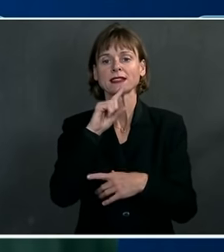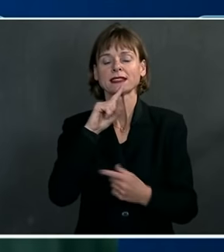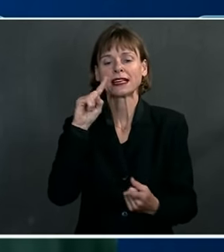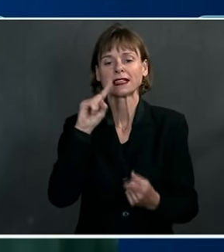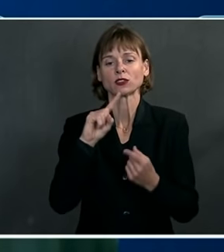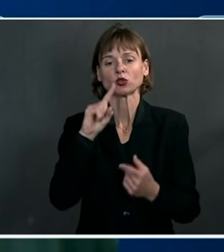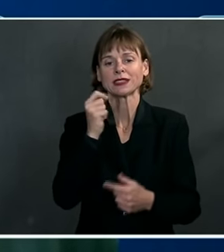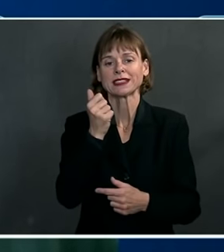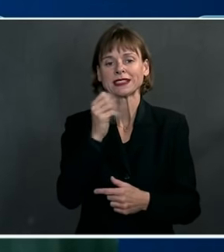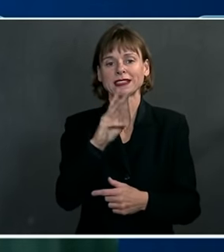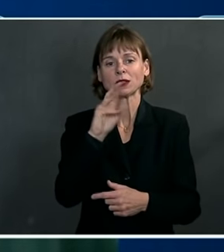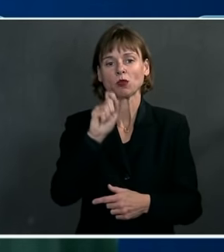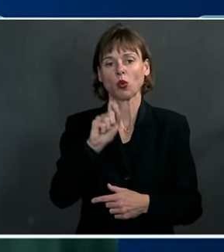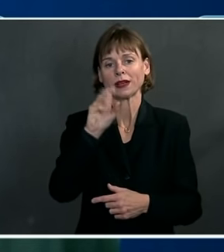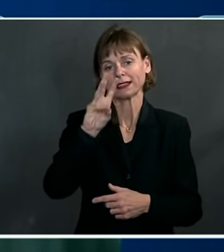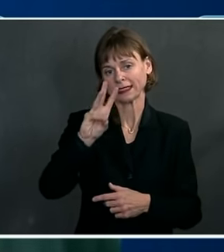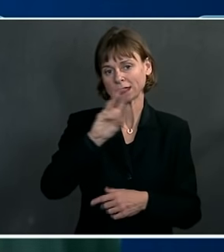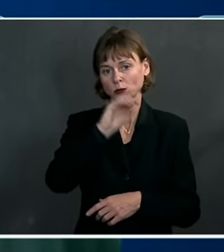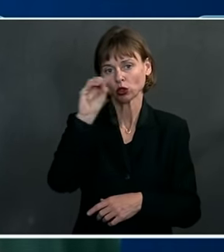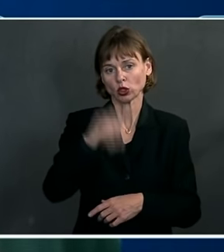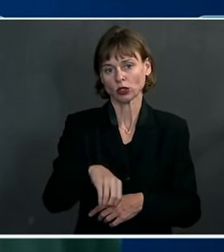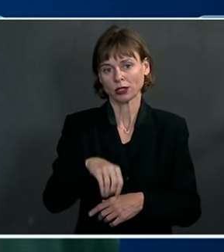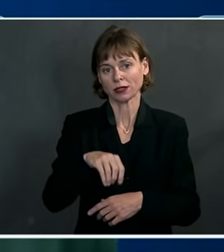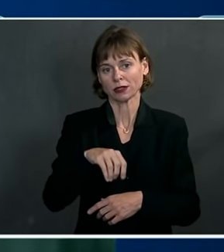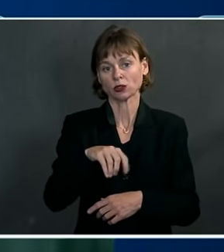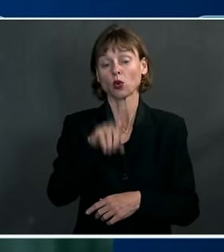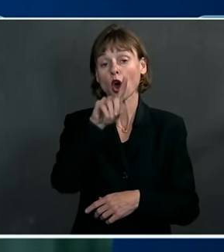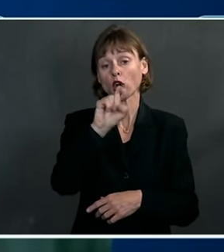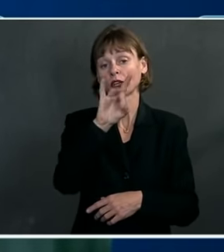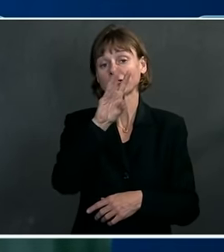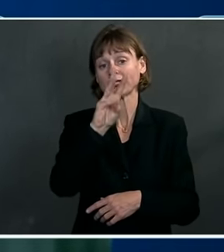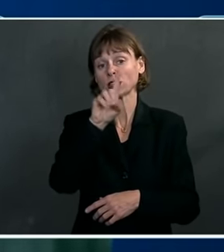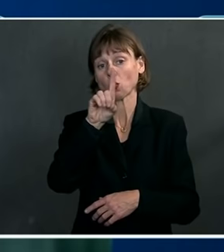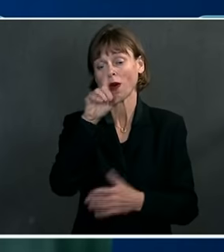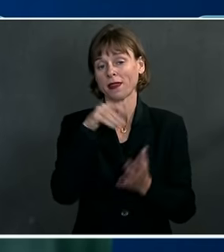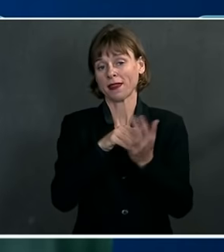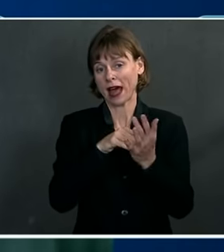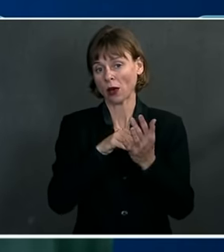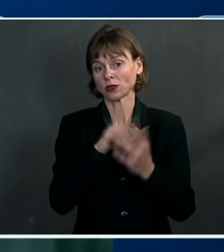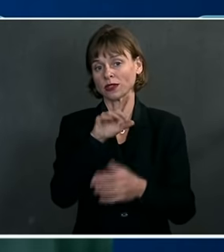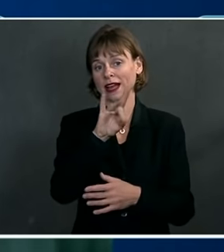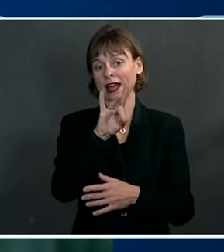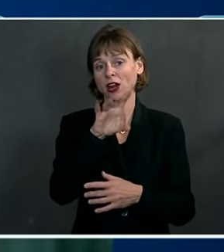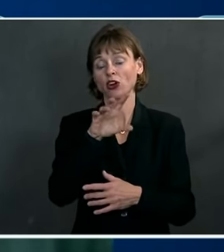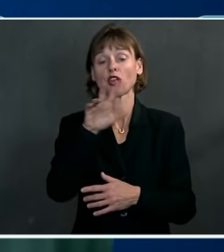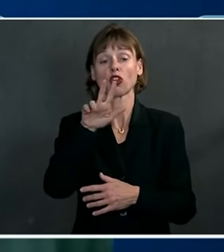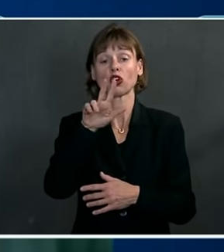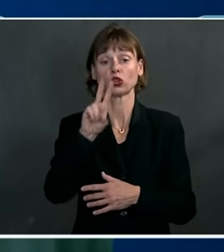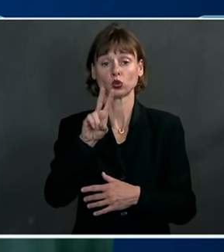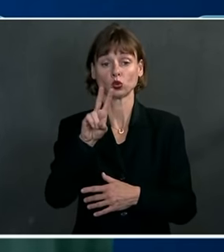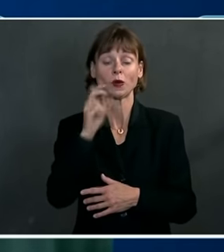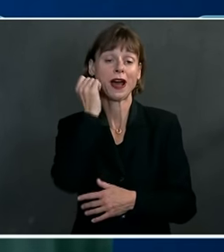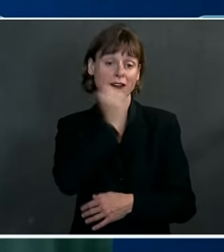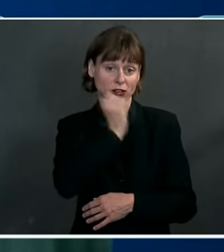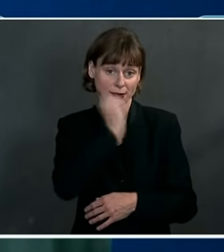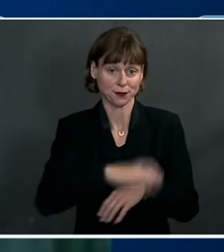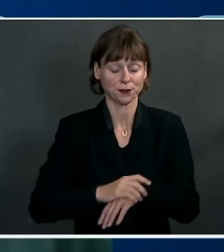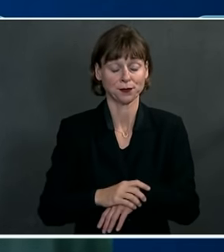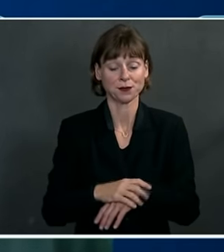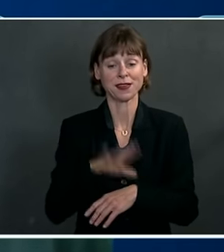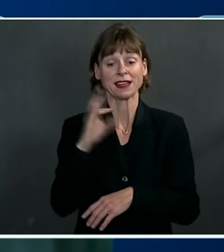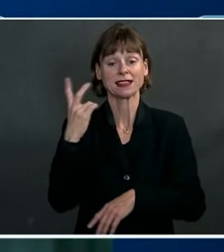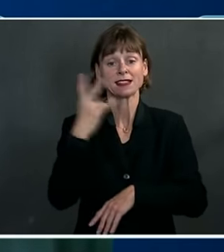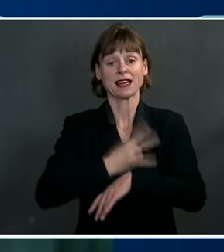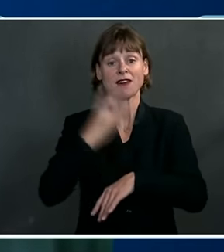16.6% to 161,832 per day. The seven-day